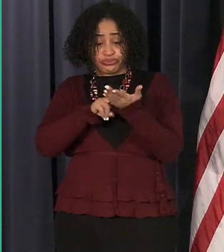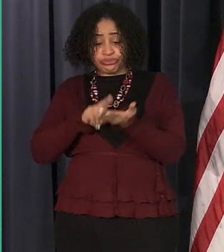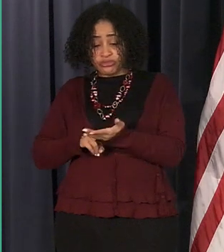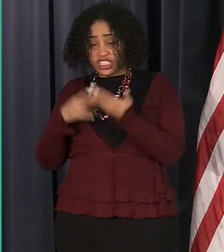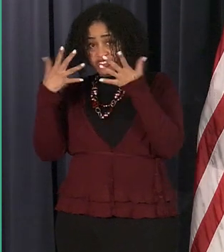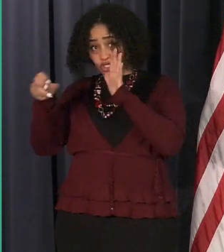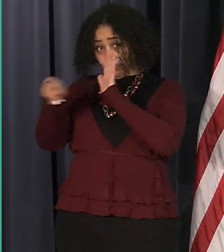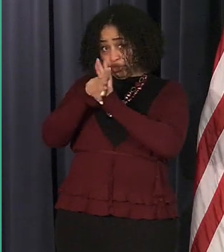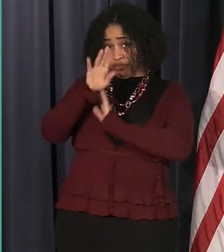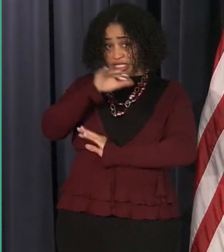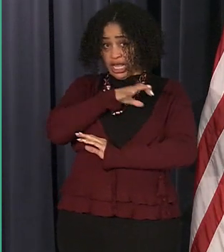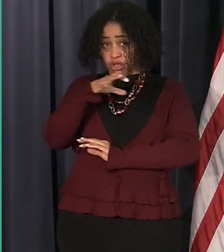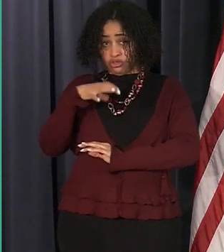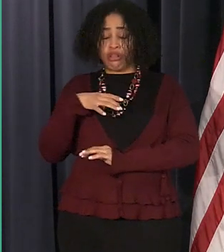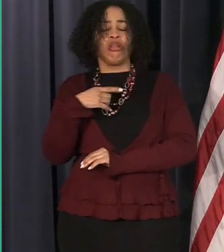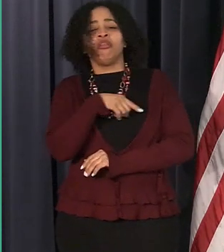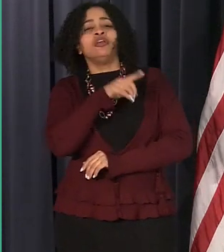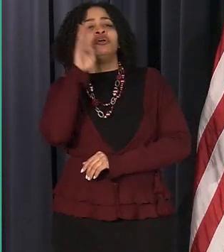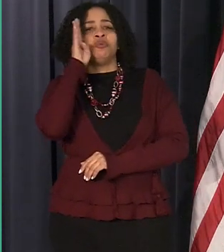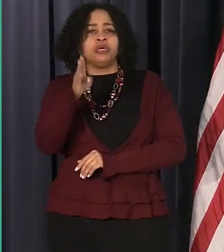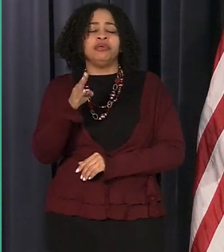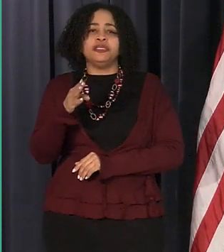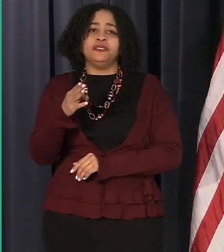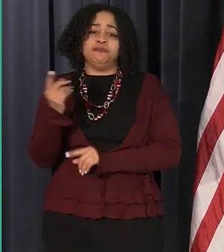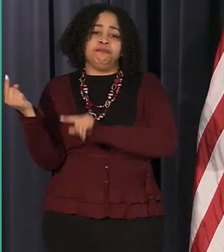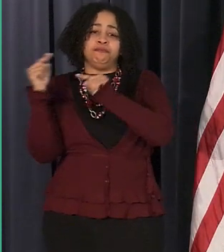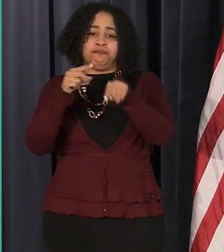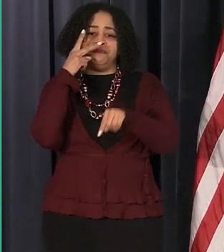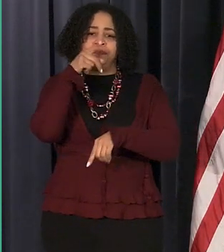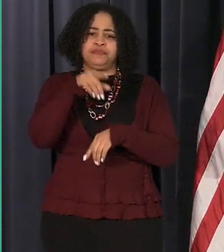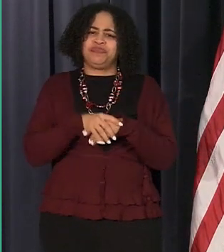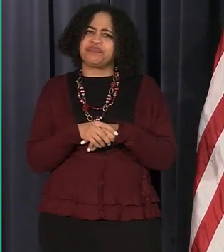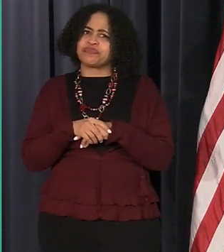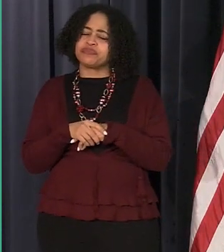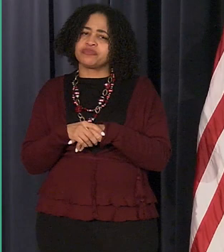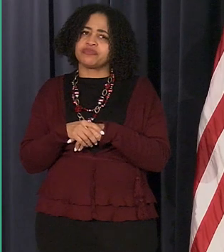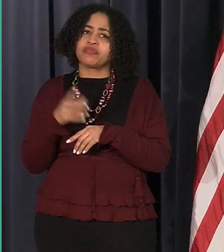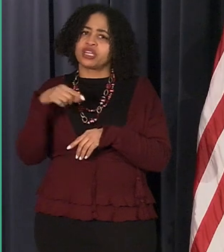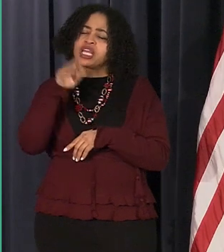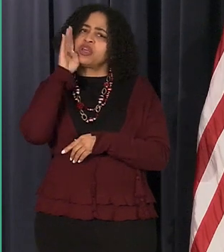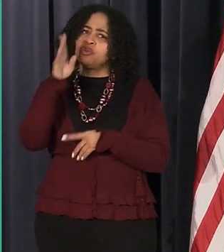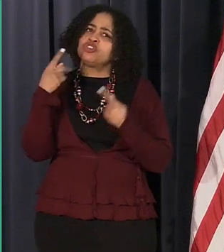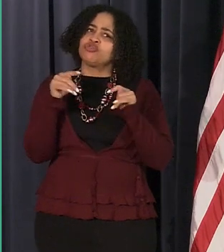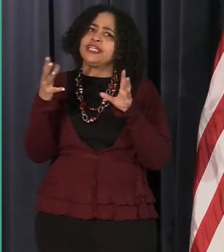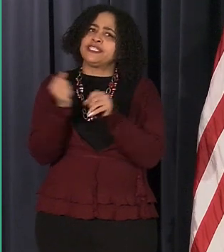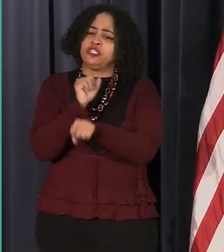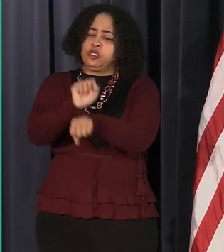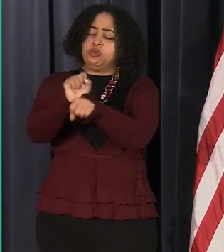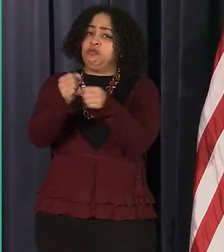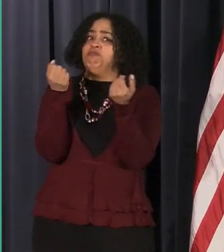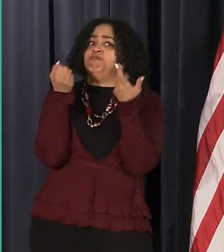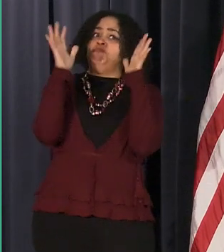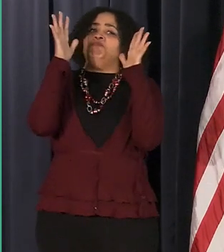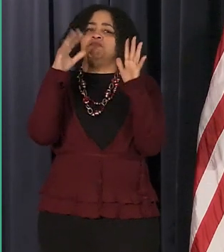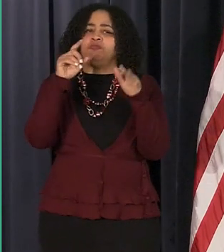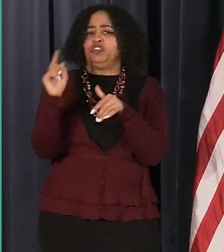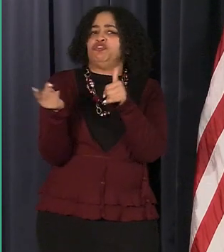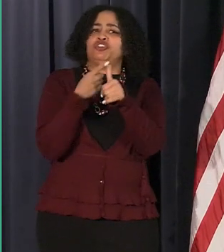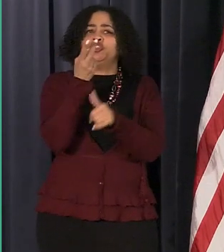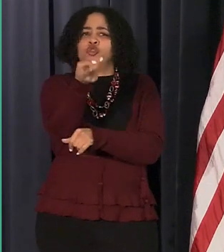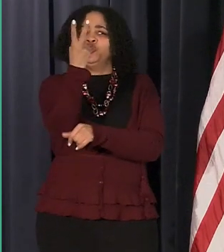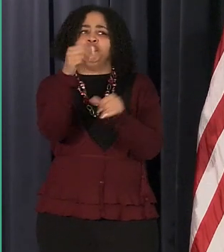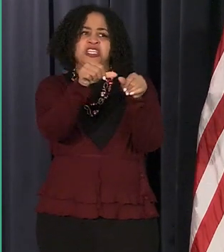approved by council uh they will be out to see you we're going to try to get the work done in these first two neighborhoods